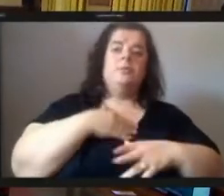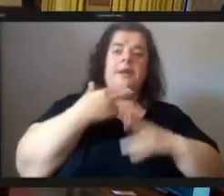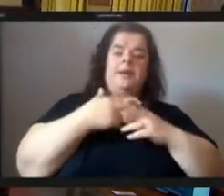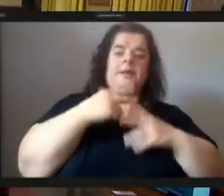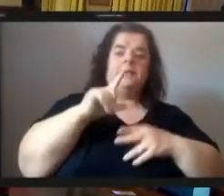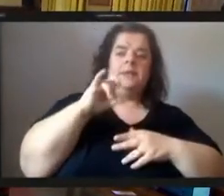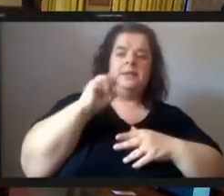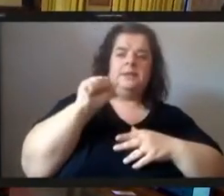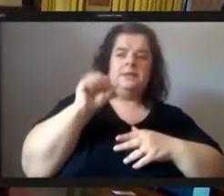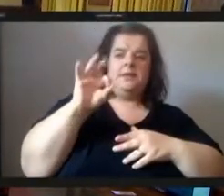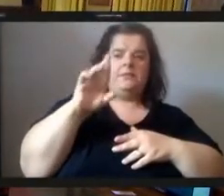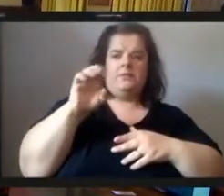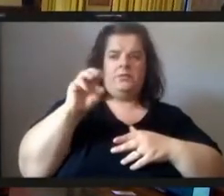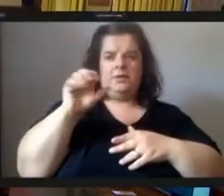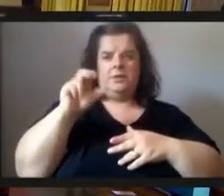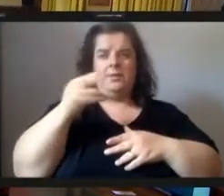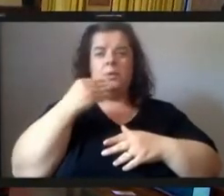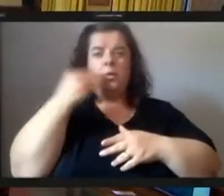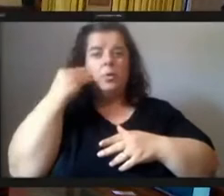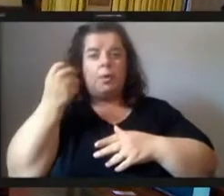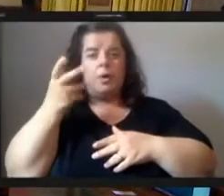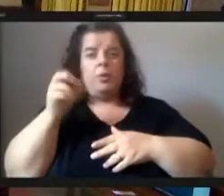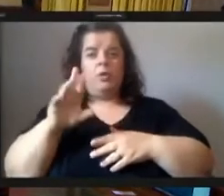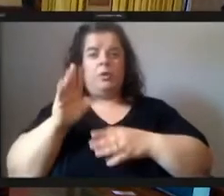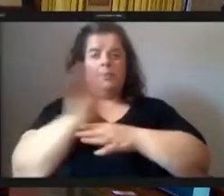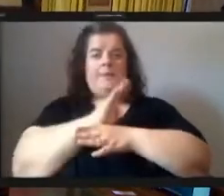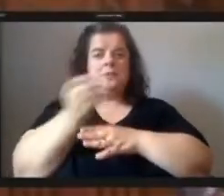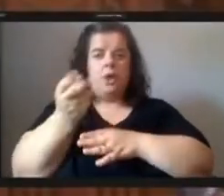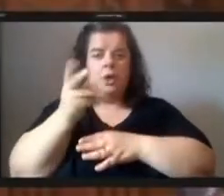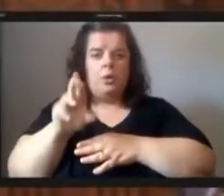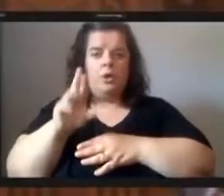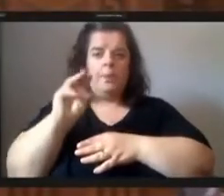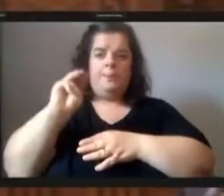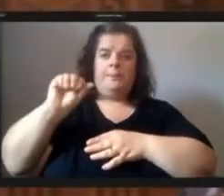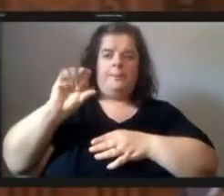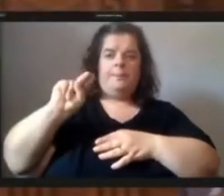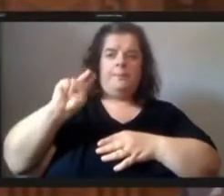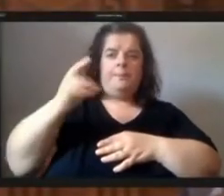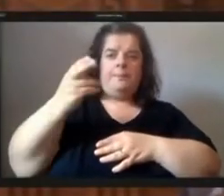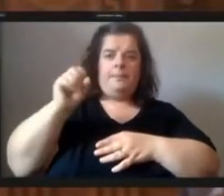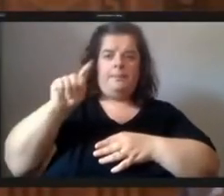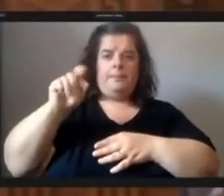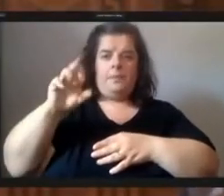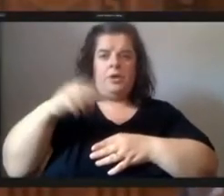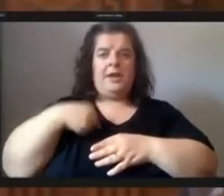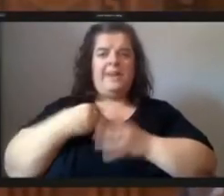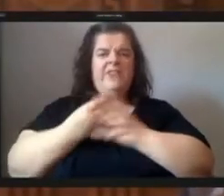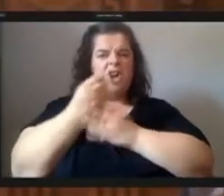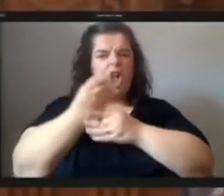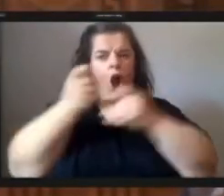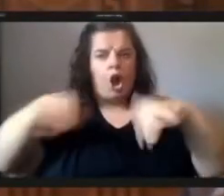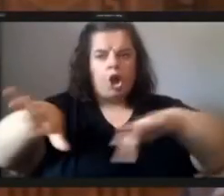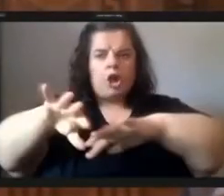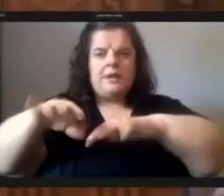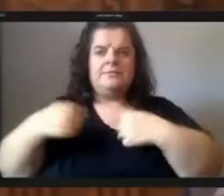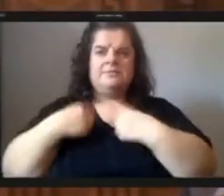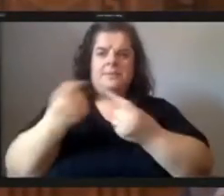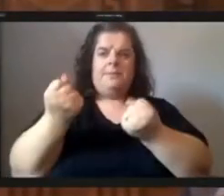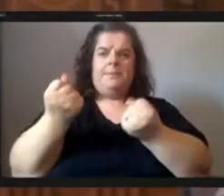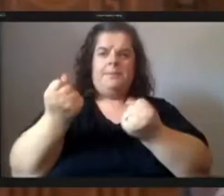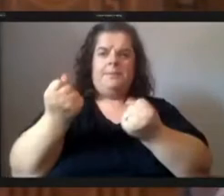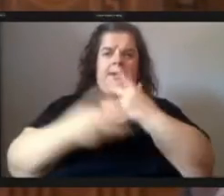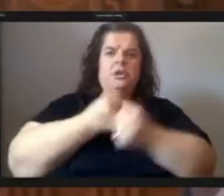freeman i'm a homeowner and business owner and resident of manchester i have gardened for many many years on city property in